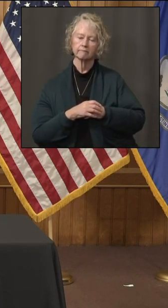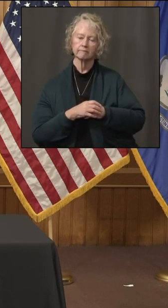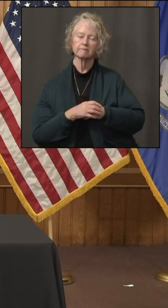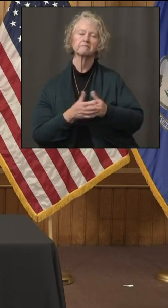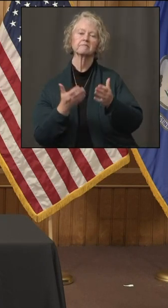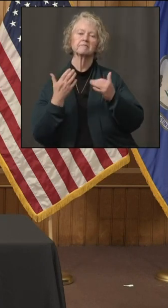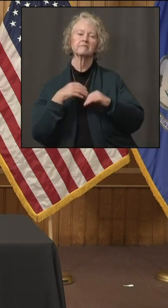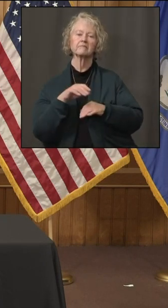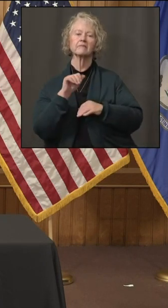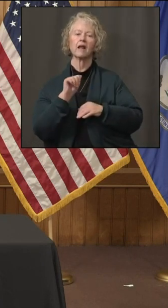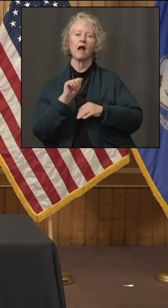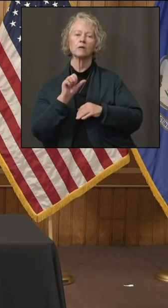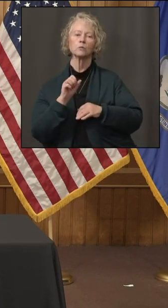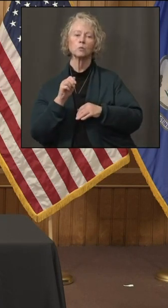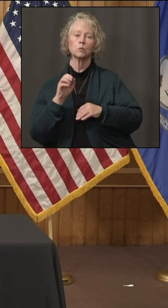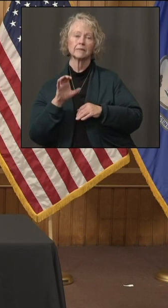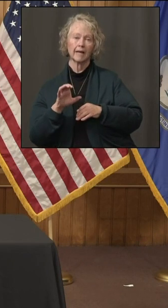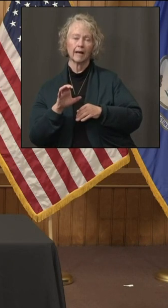Associated Press.